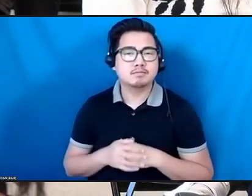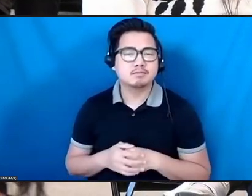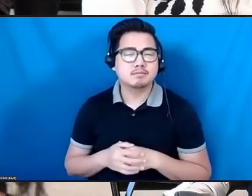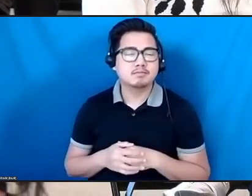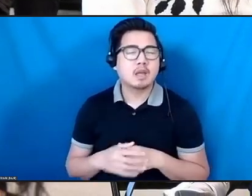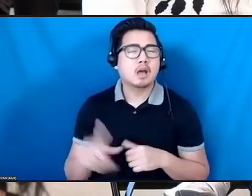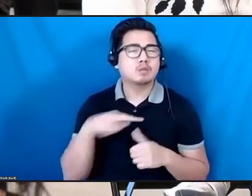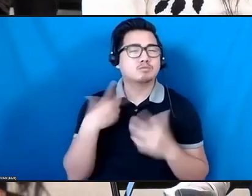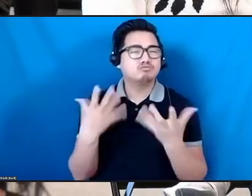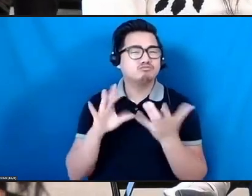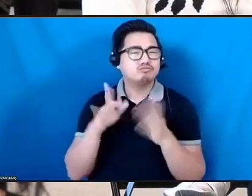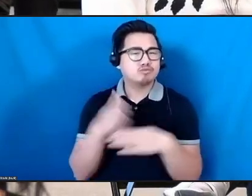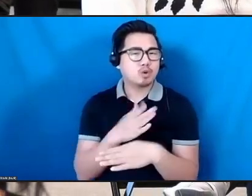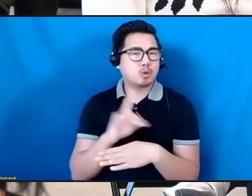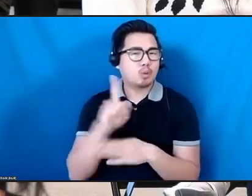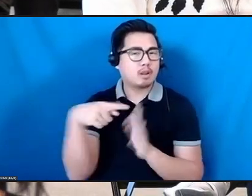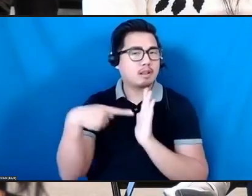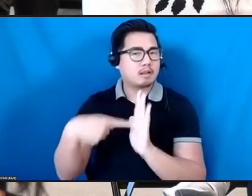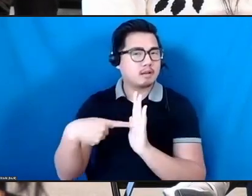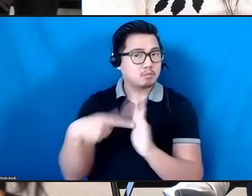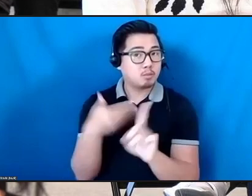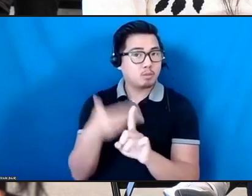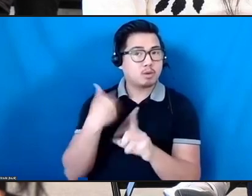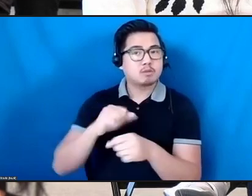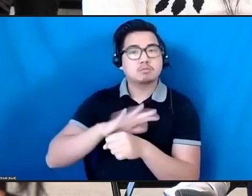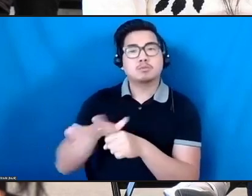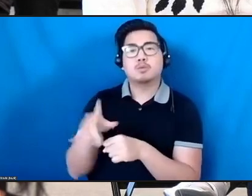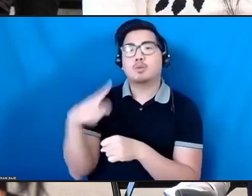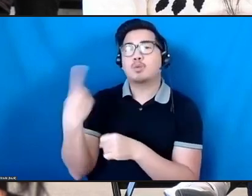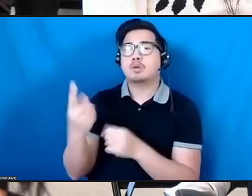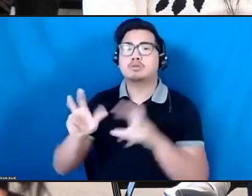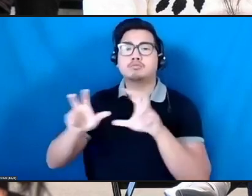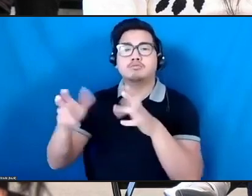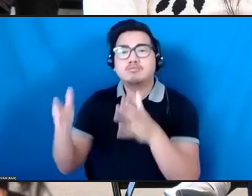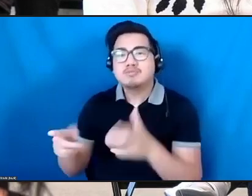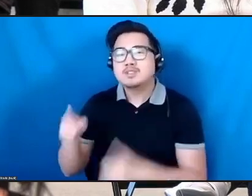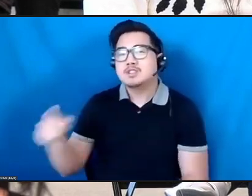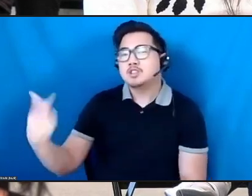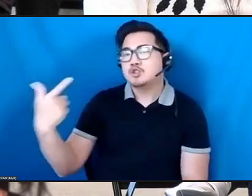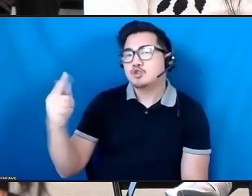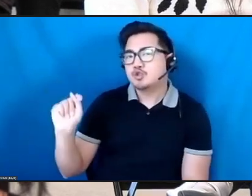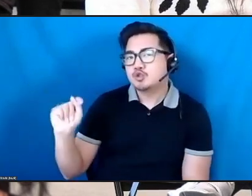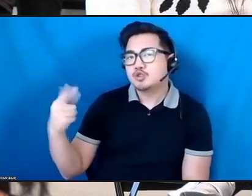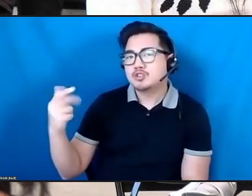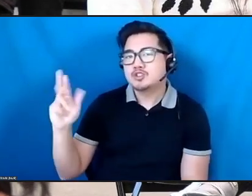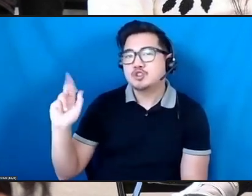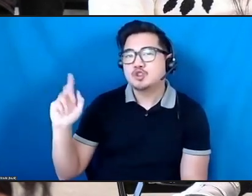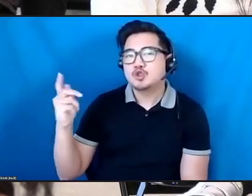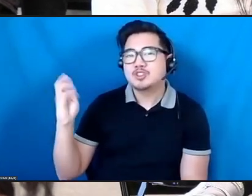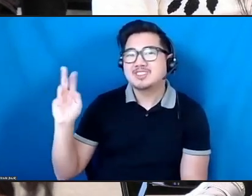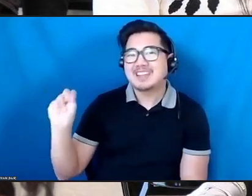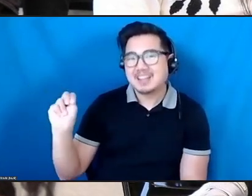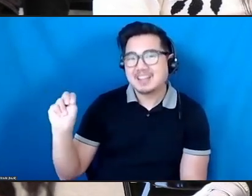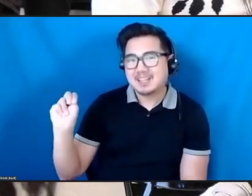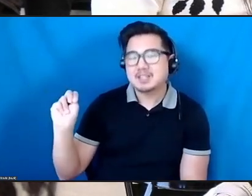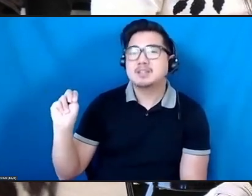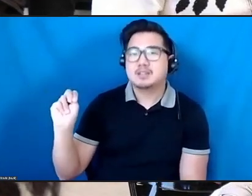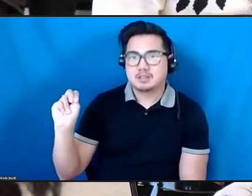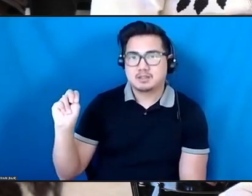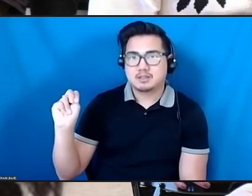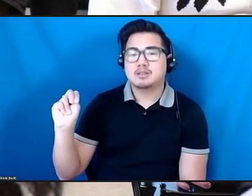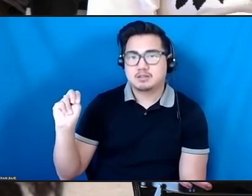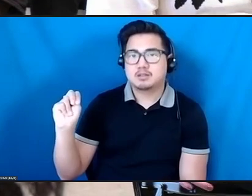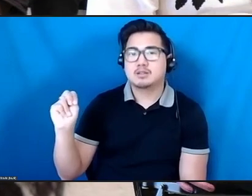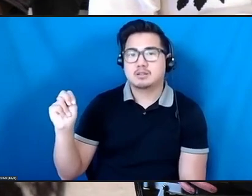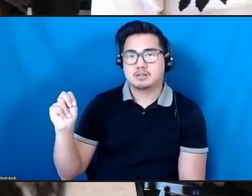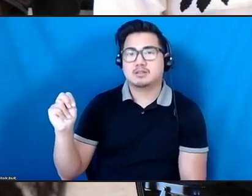One of our grantees, the Georgetown University Lab for Performance and Politics, was in